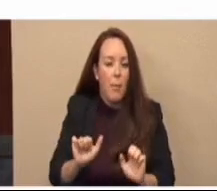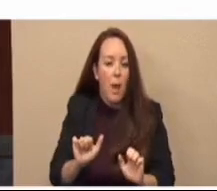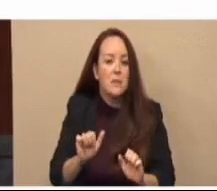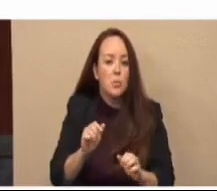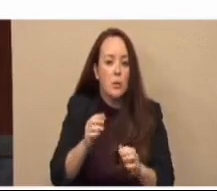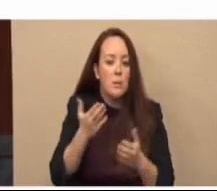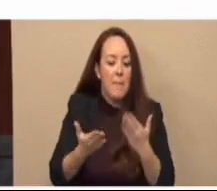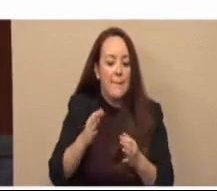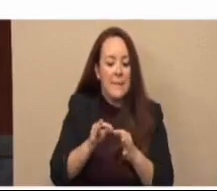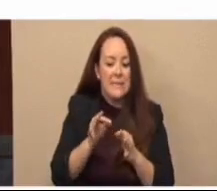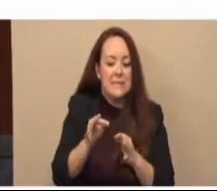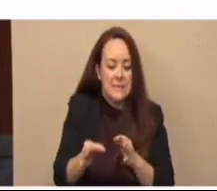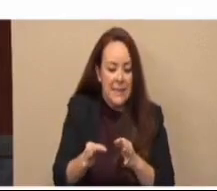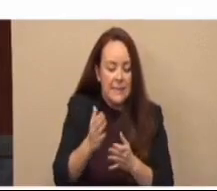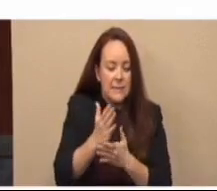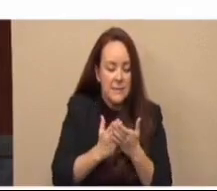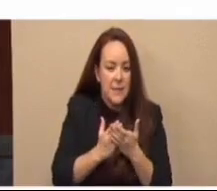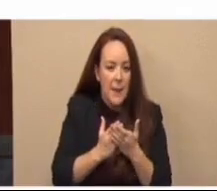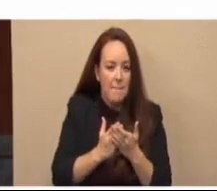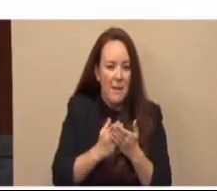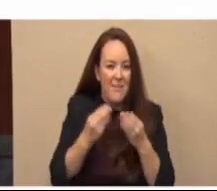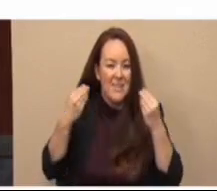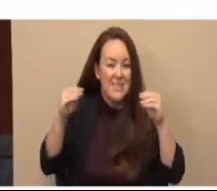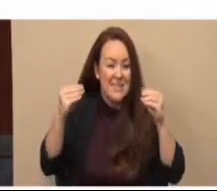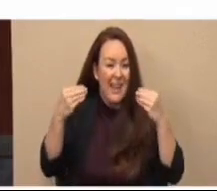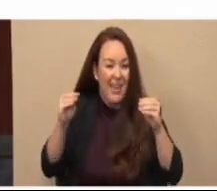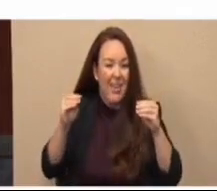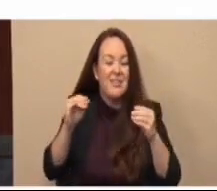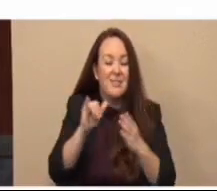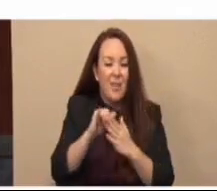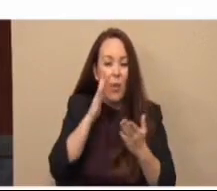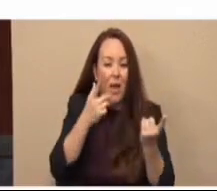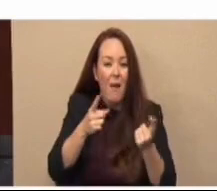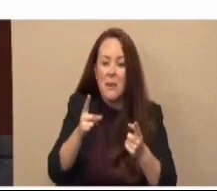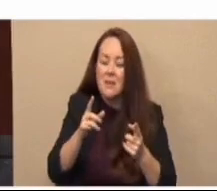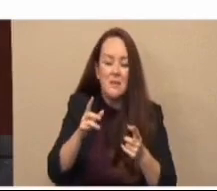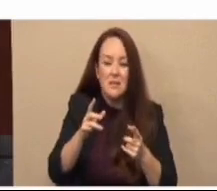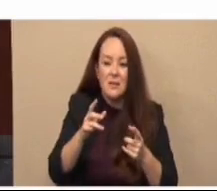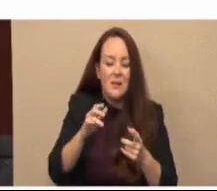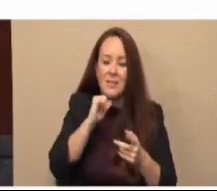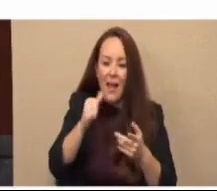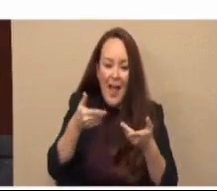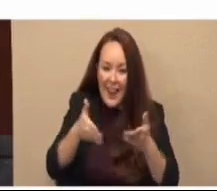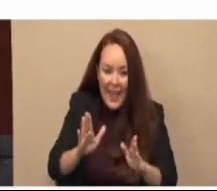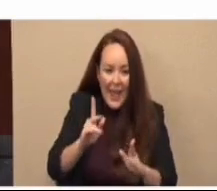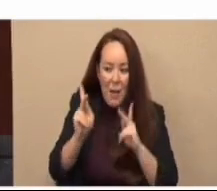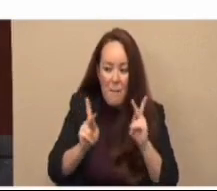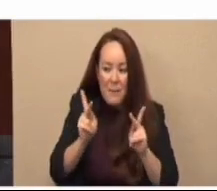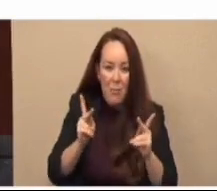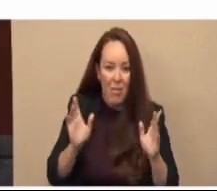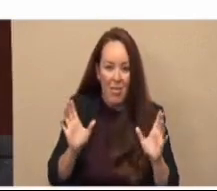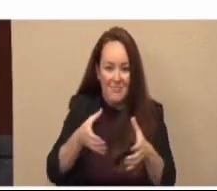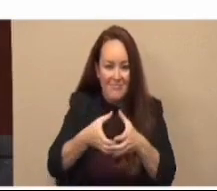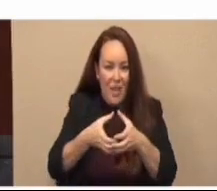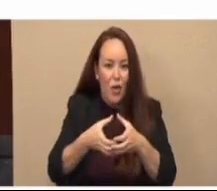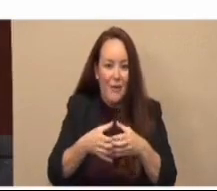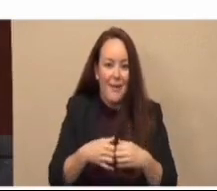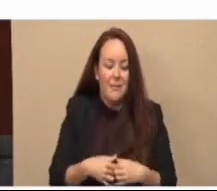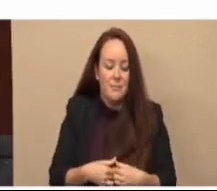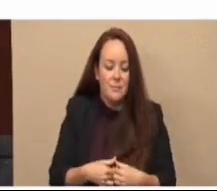extending some of the sales and so forth that will not allow for people to congregate.